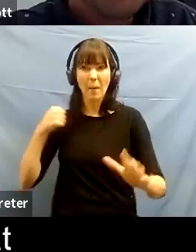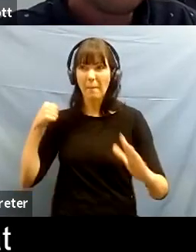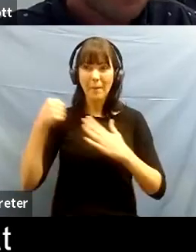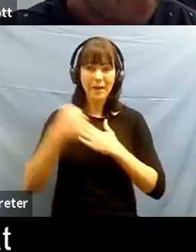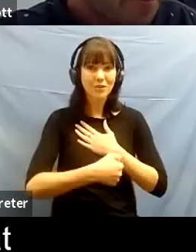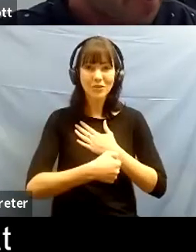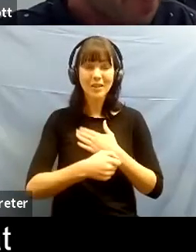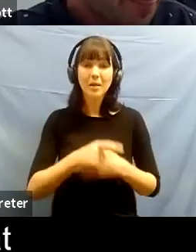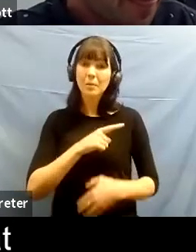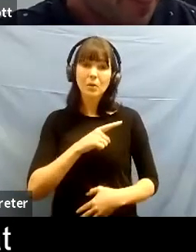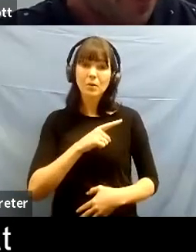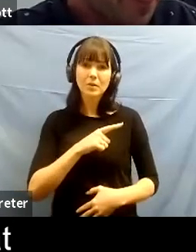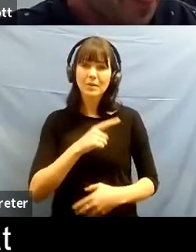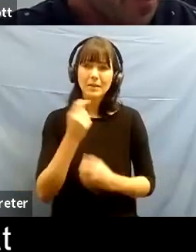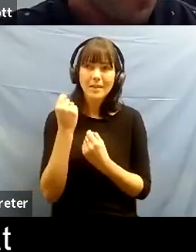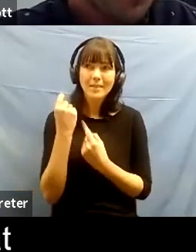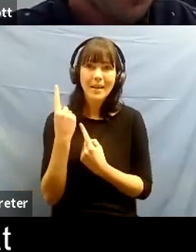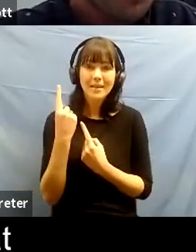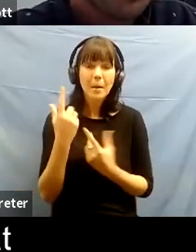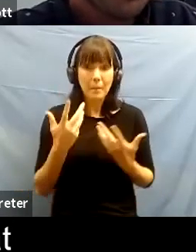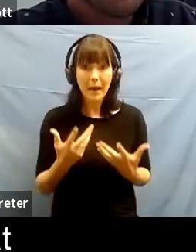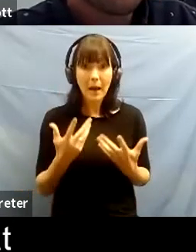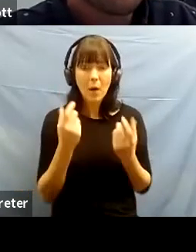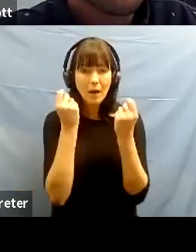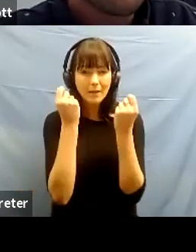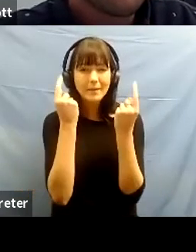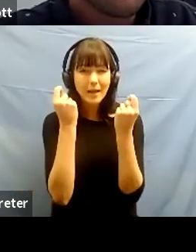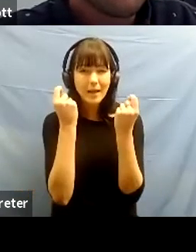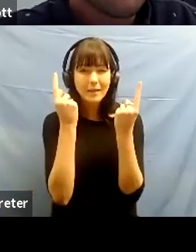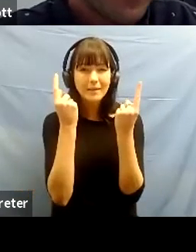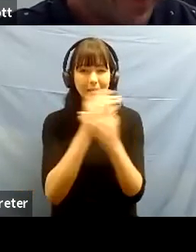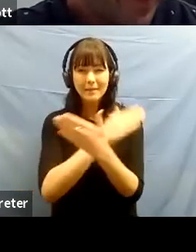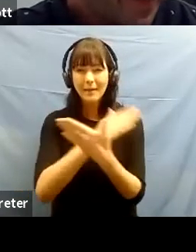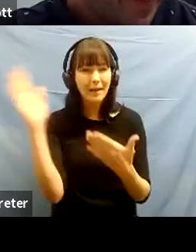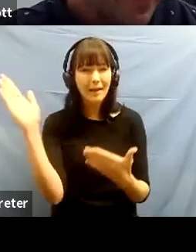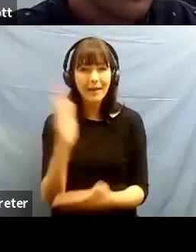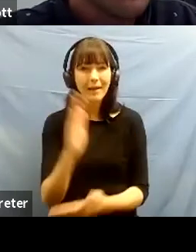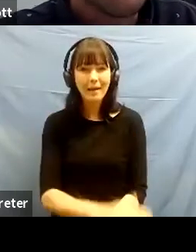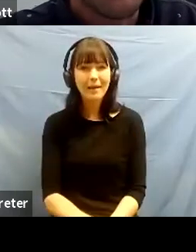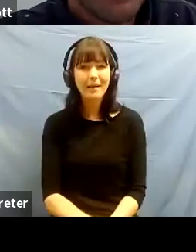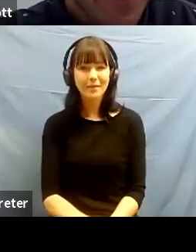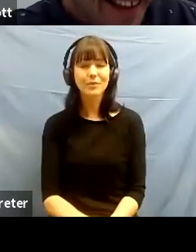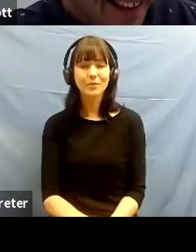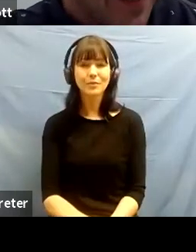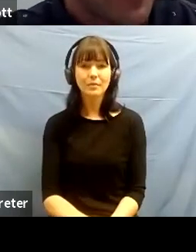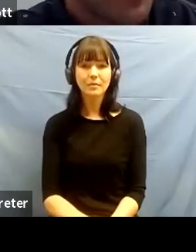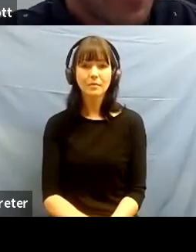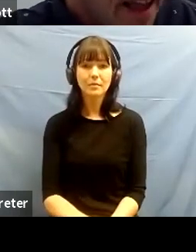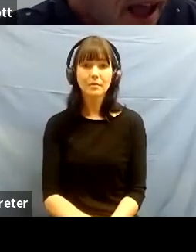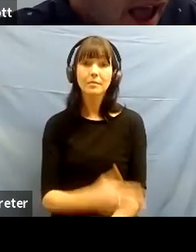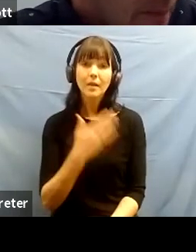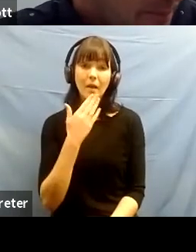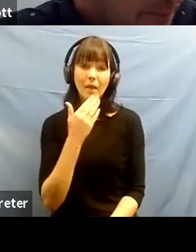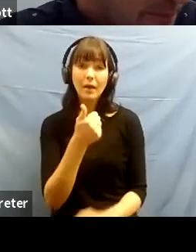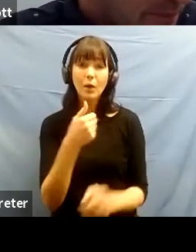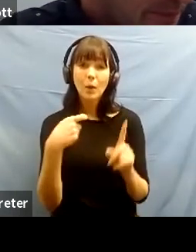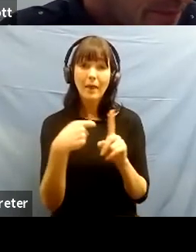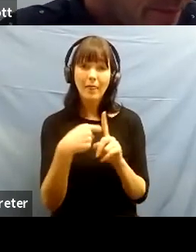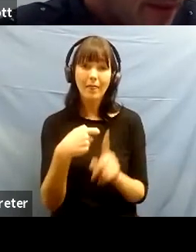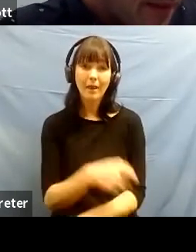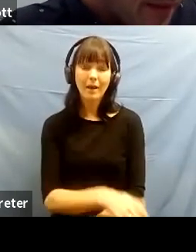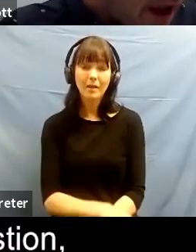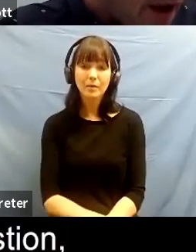really do get that if that helps anyone thank you thank you keith um